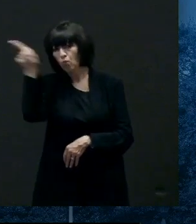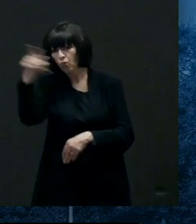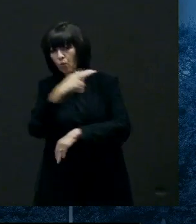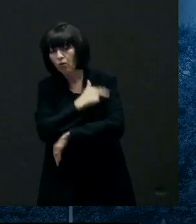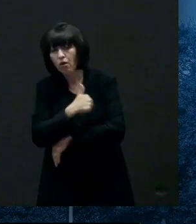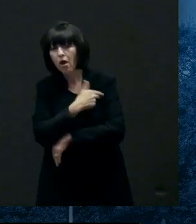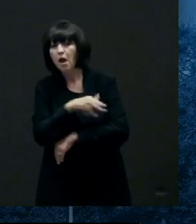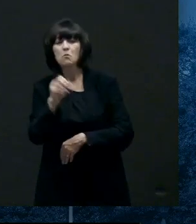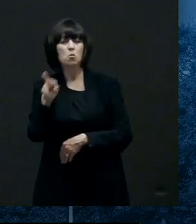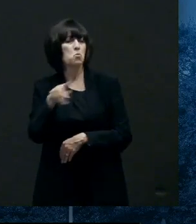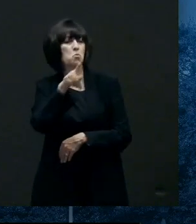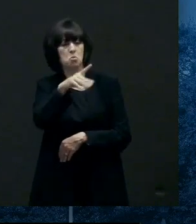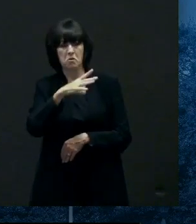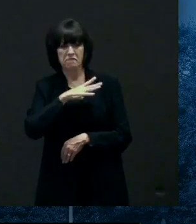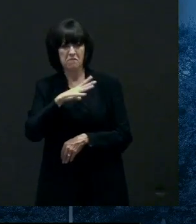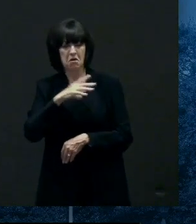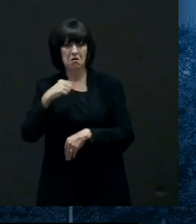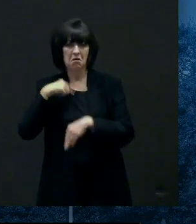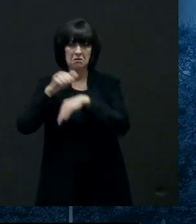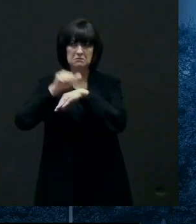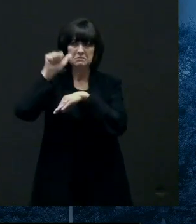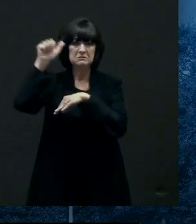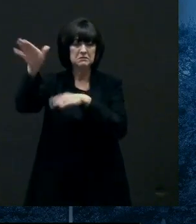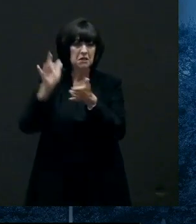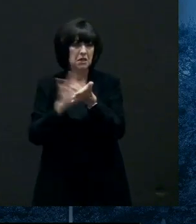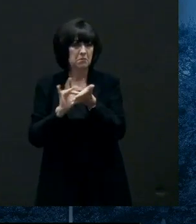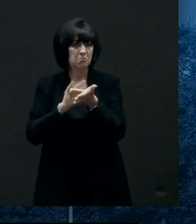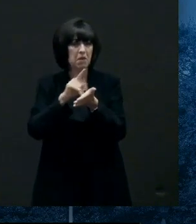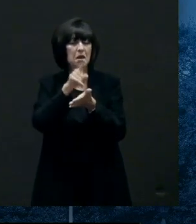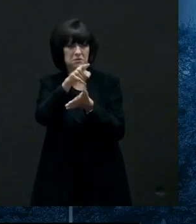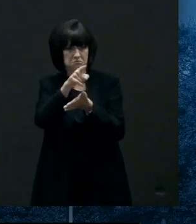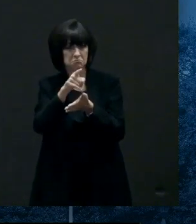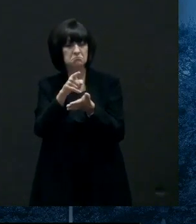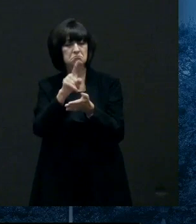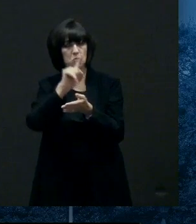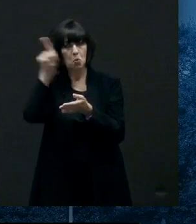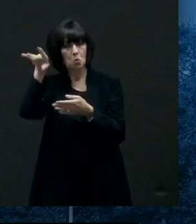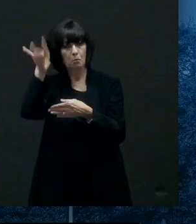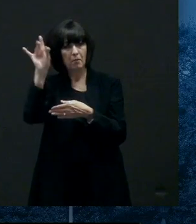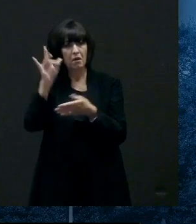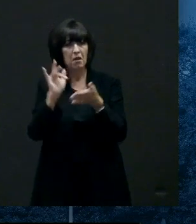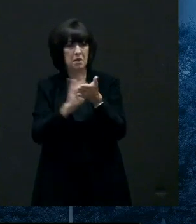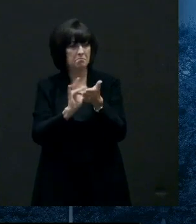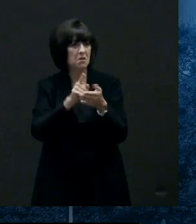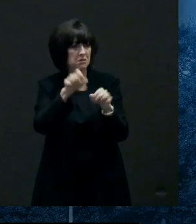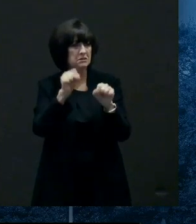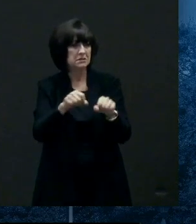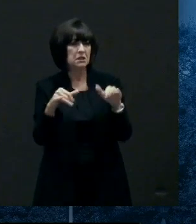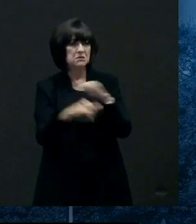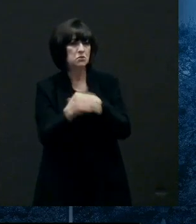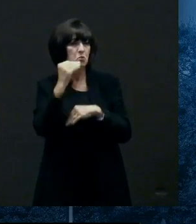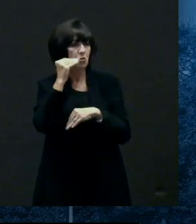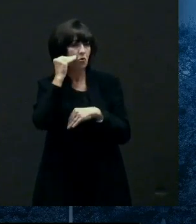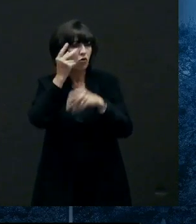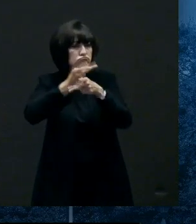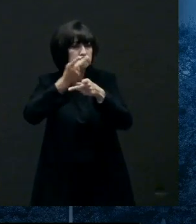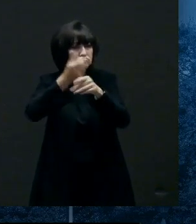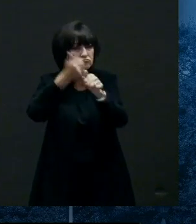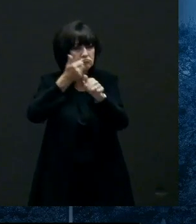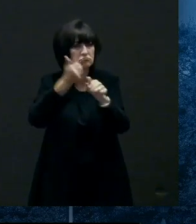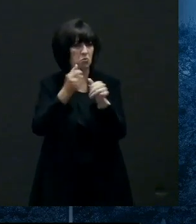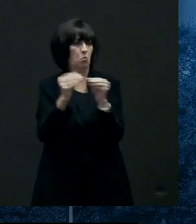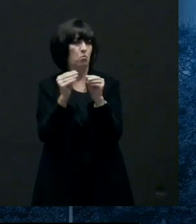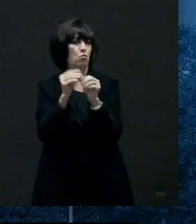legislation that i signed uh put in place uh with the sunset uh certain terms for